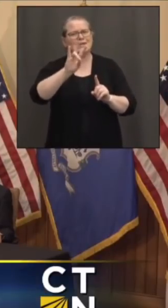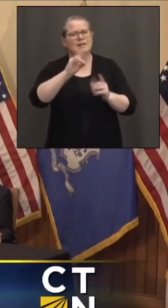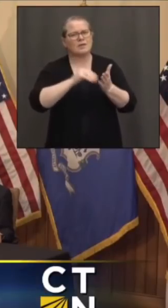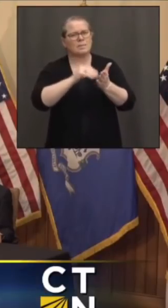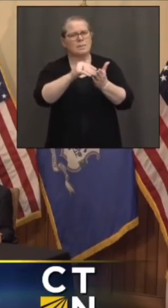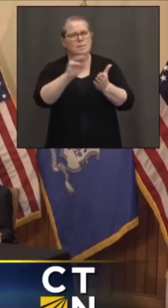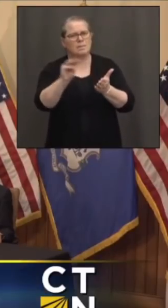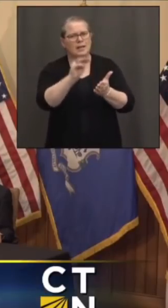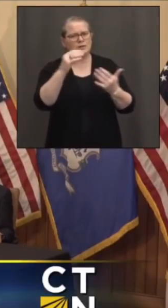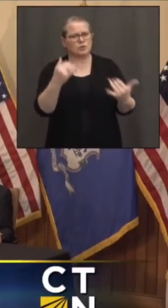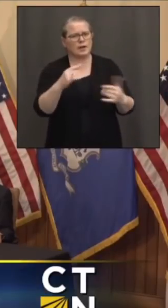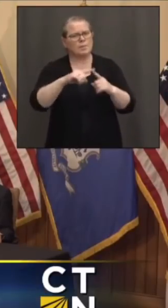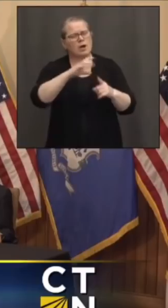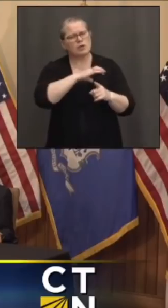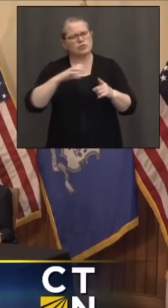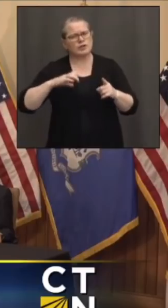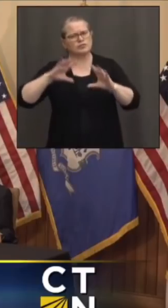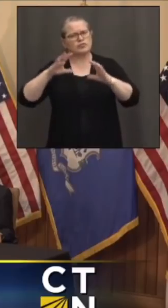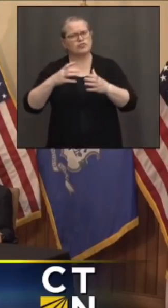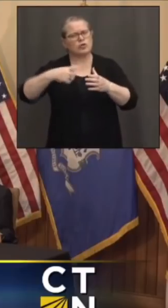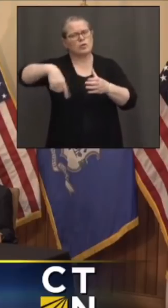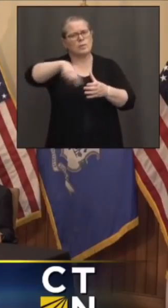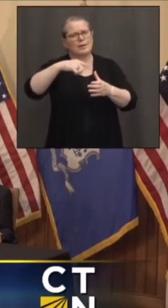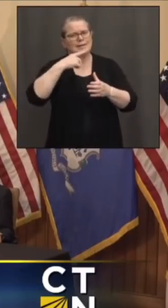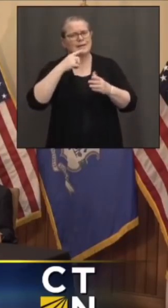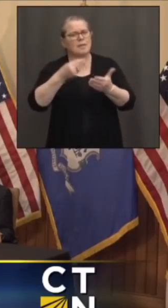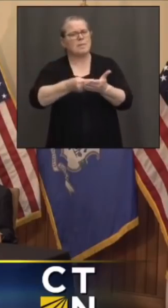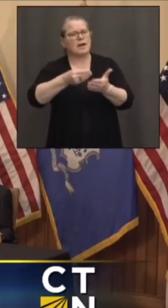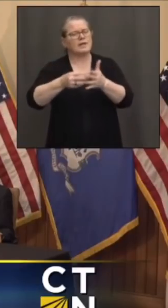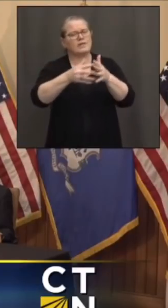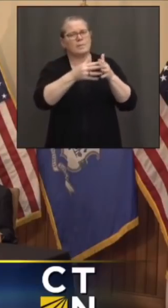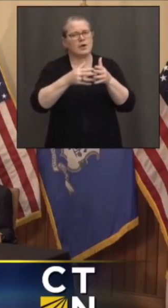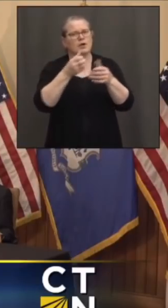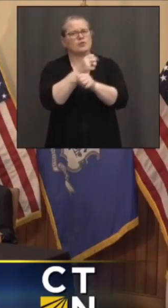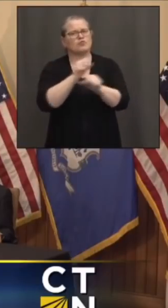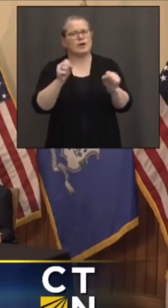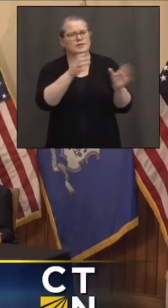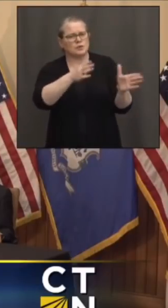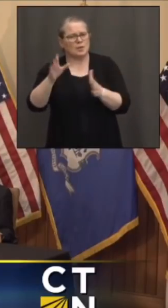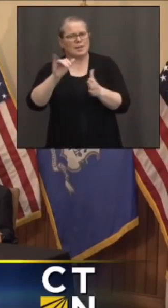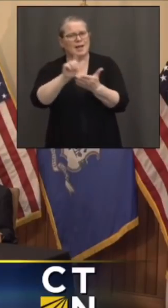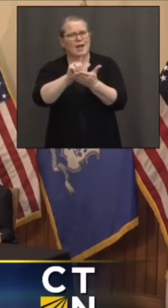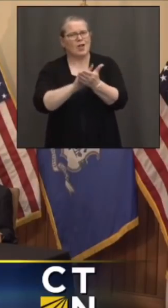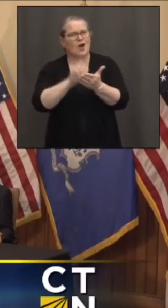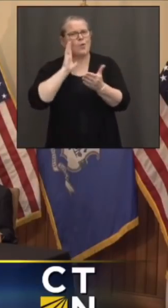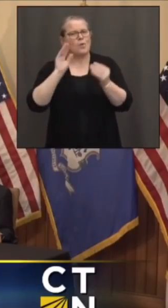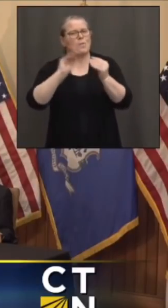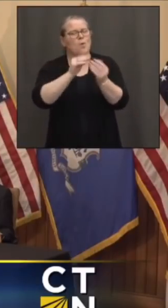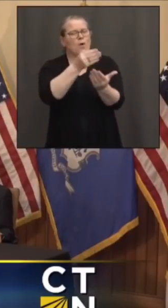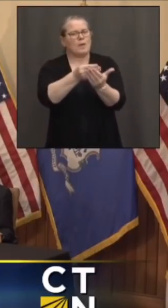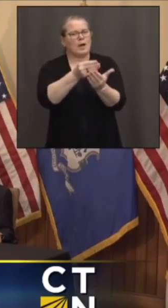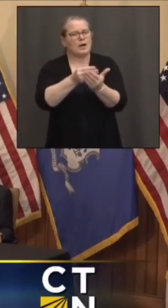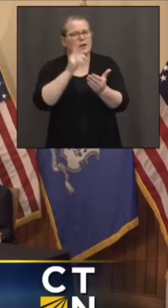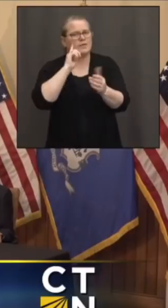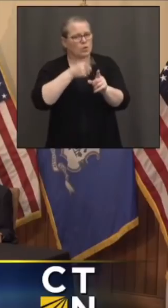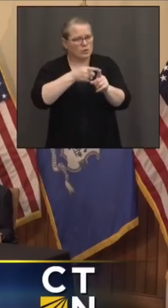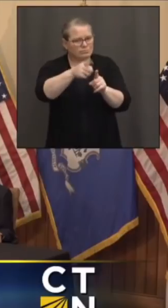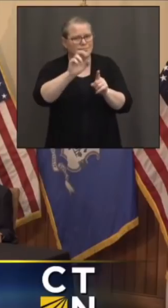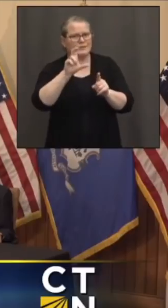congressional delegation also said that money from the American Rescue Plan will be coming for some more education dollars. Can